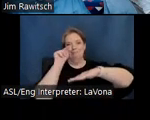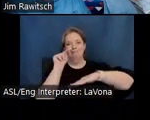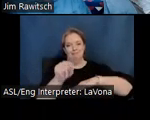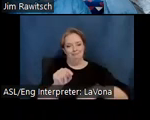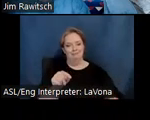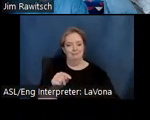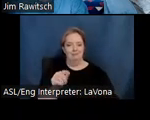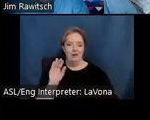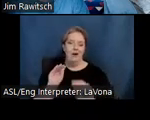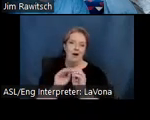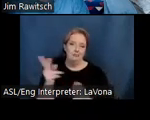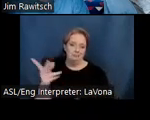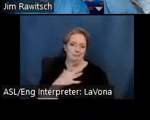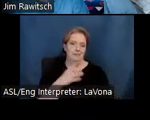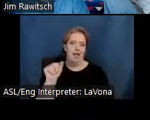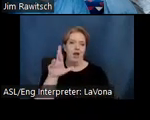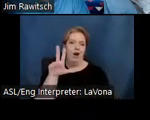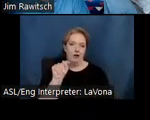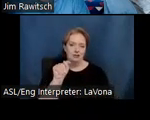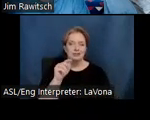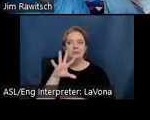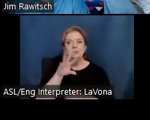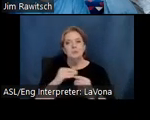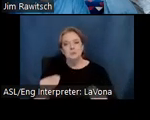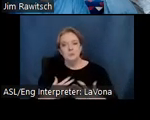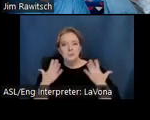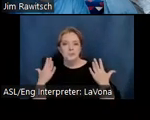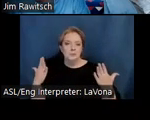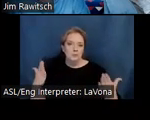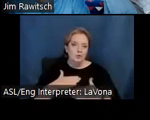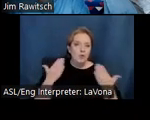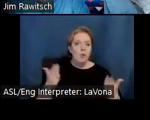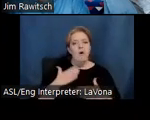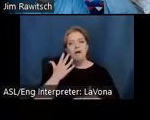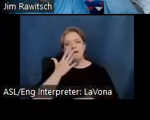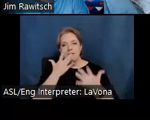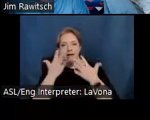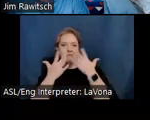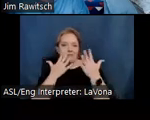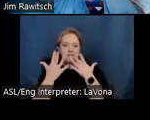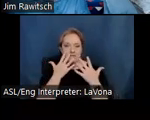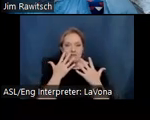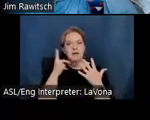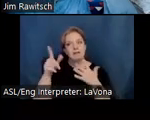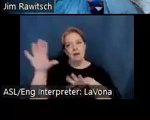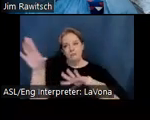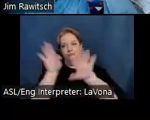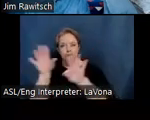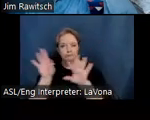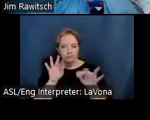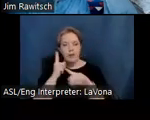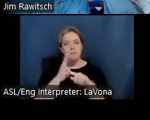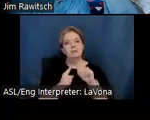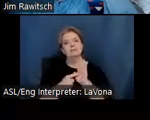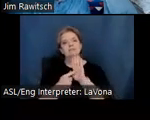were attracted to art filled with joy and color, selected with intention, and displayed throughout